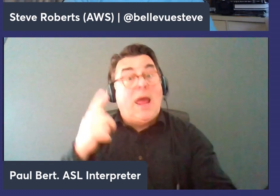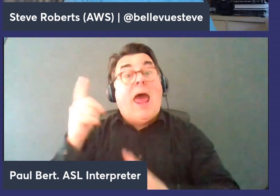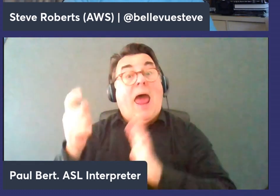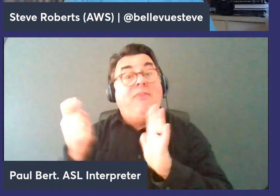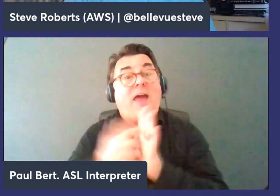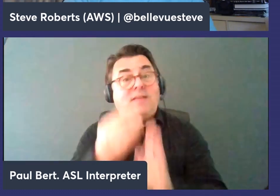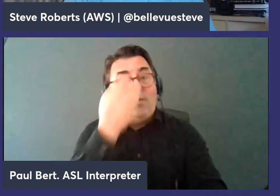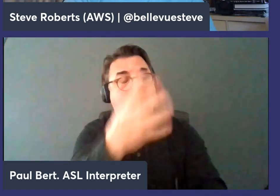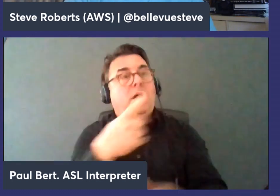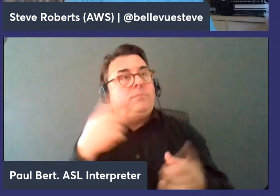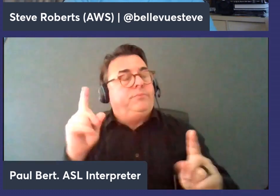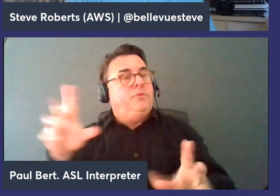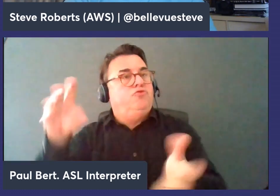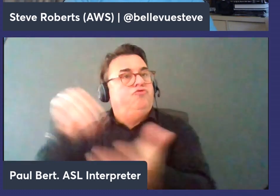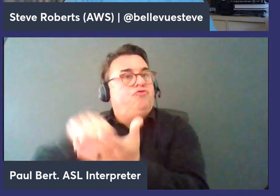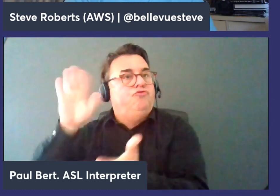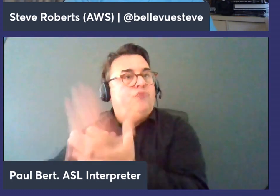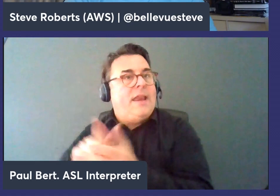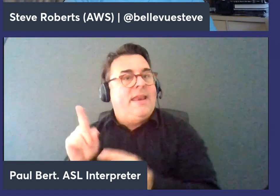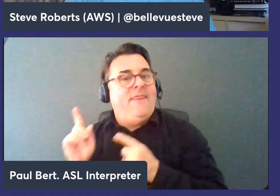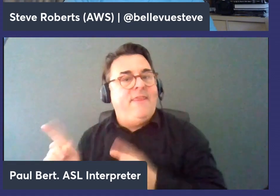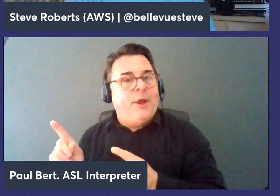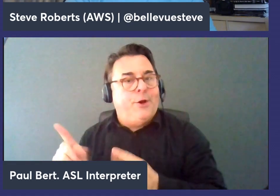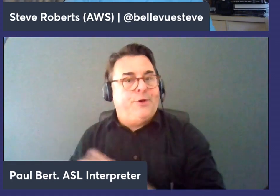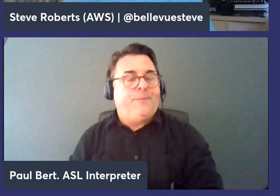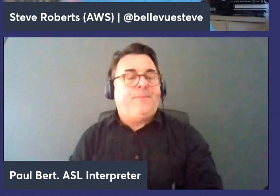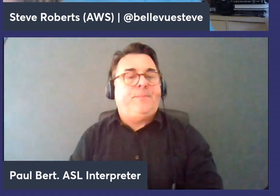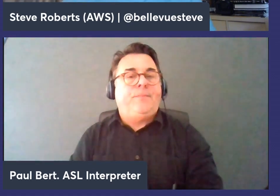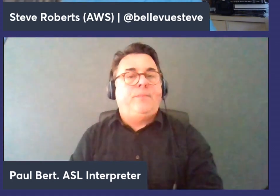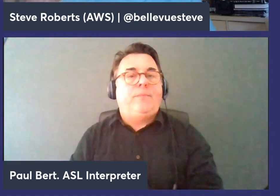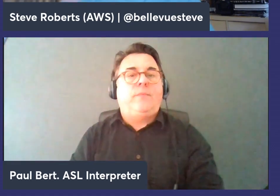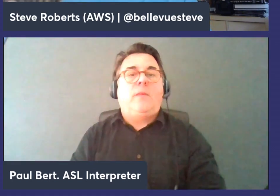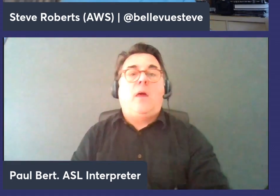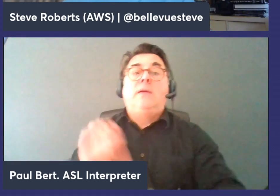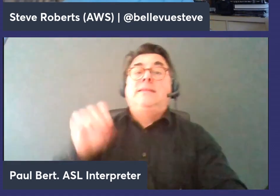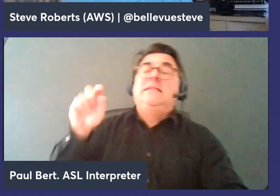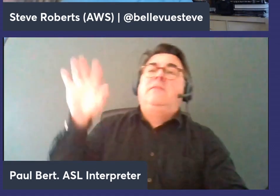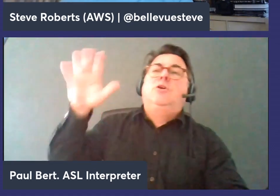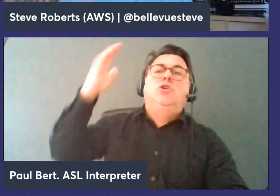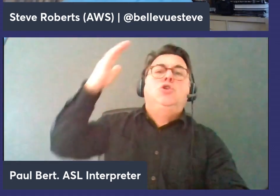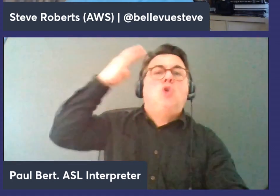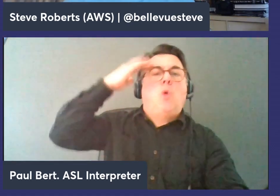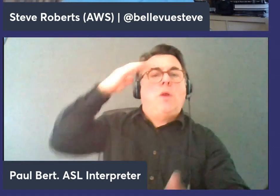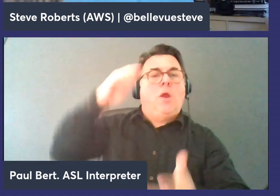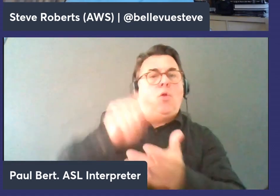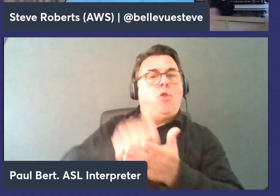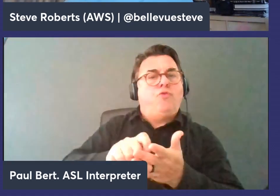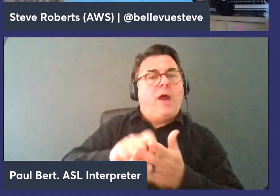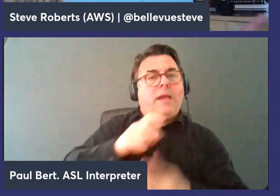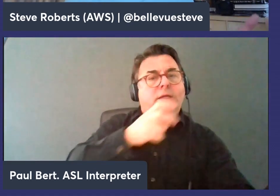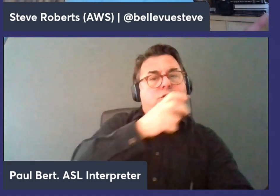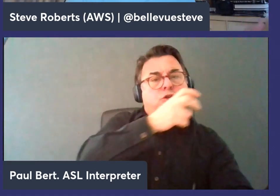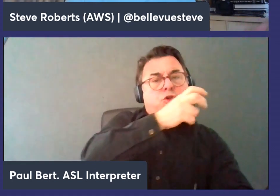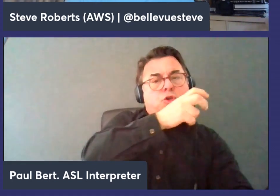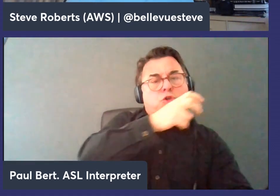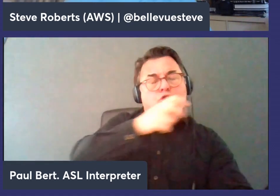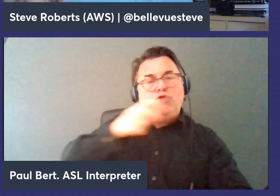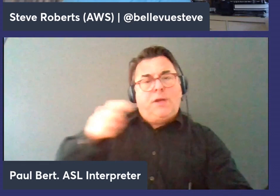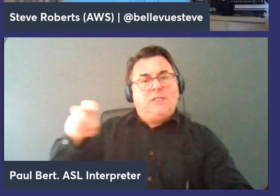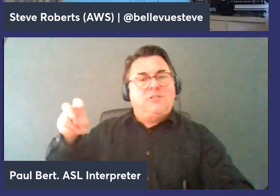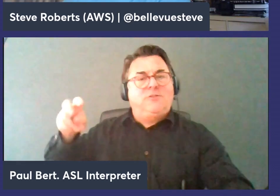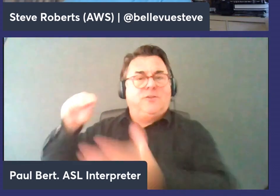client and so every right is only acknowledged in that case uh so we know that the right is transferred from the the memory